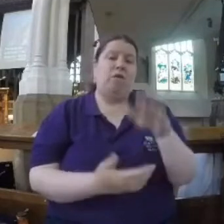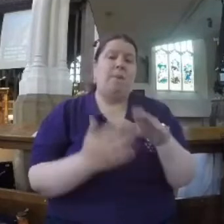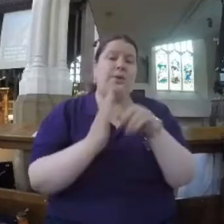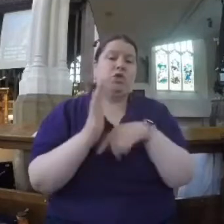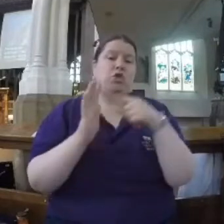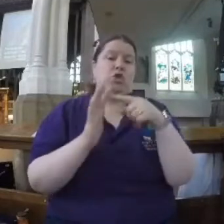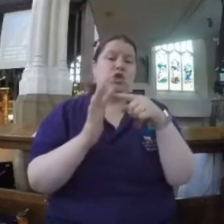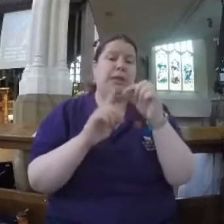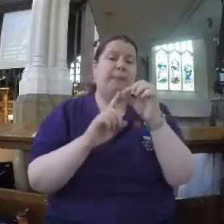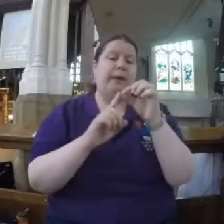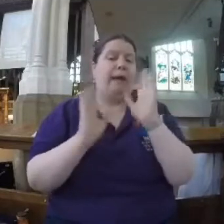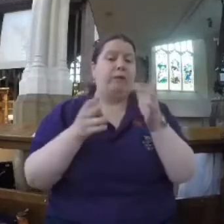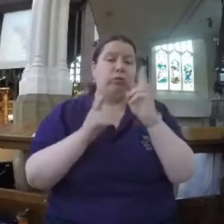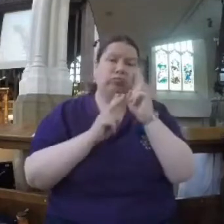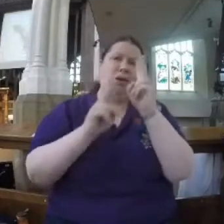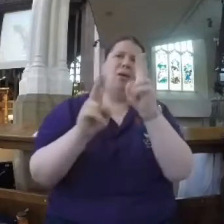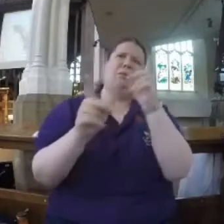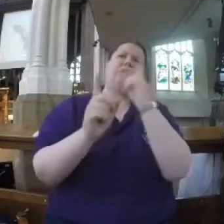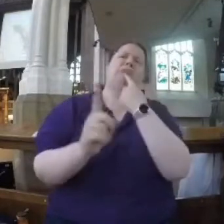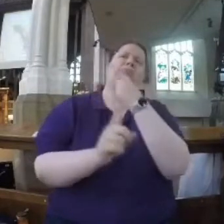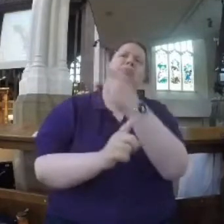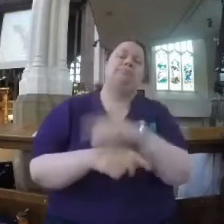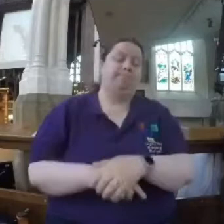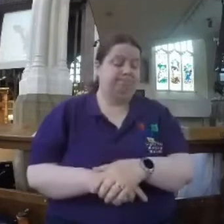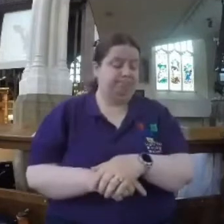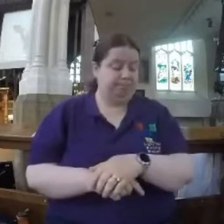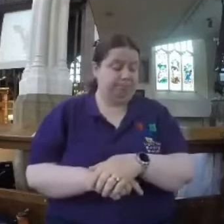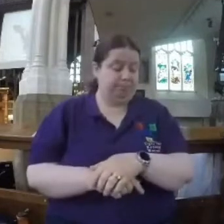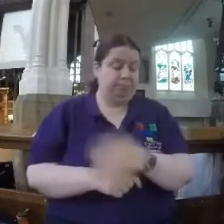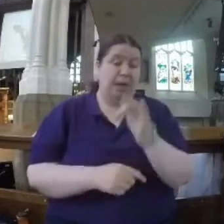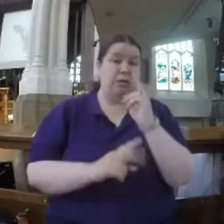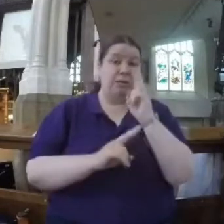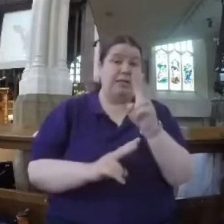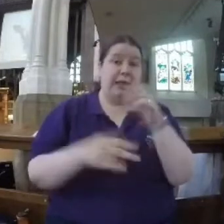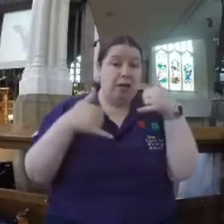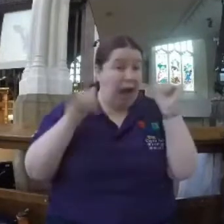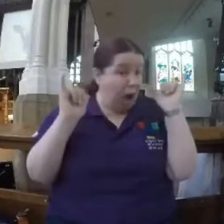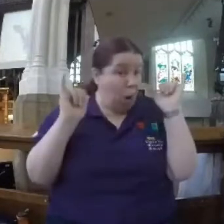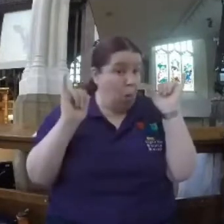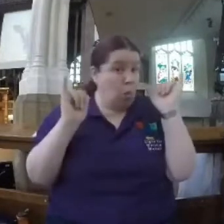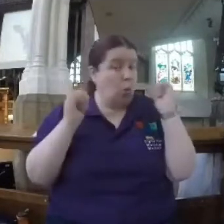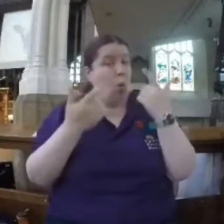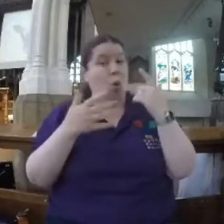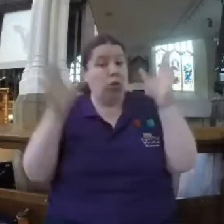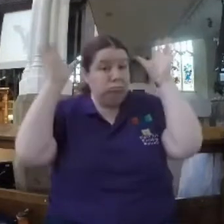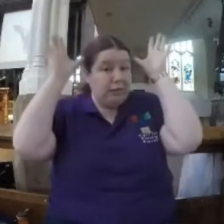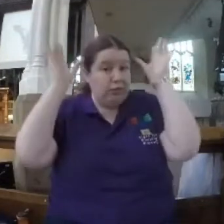idea is you need to say what you see. So when you look at that, you might see a cow or a deer.